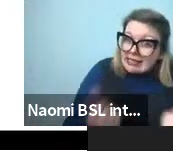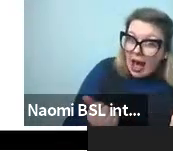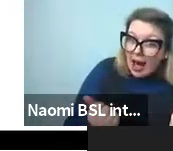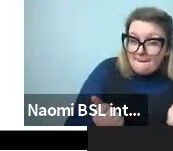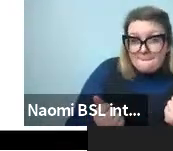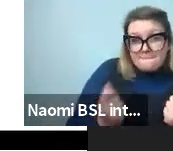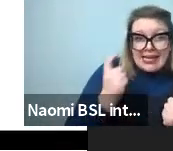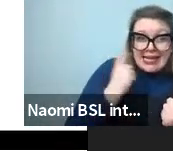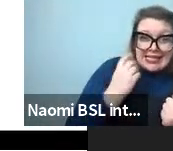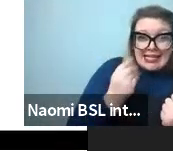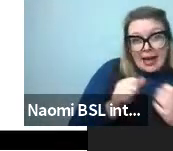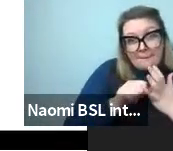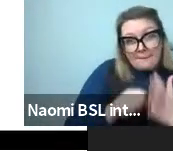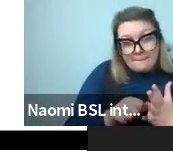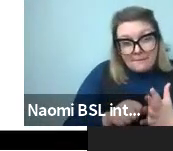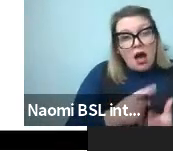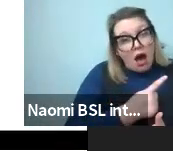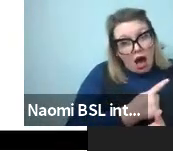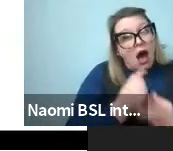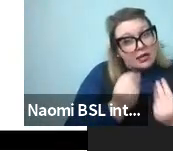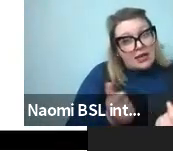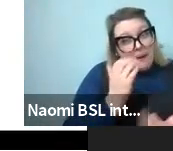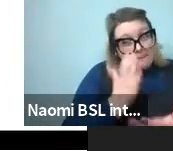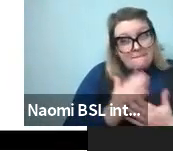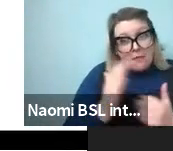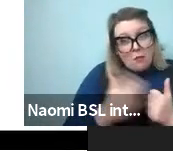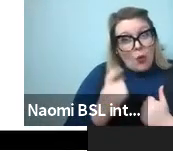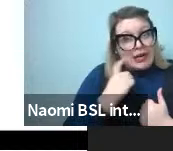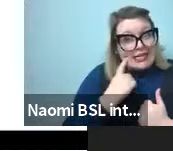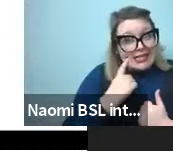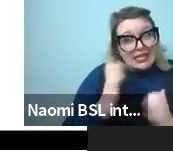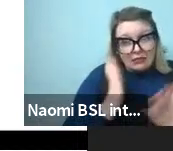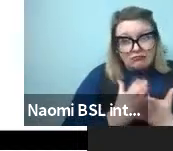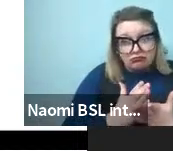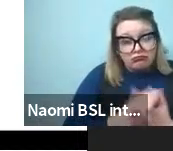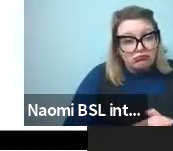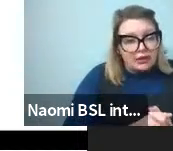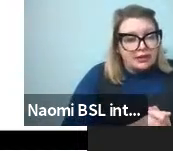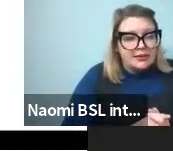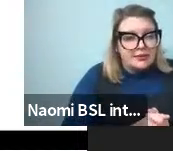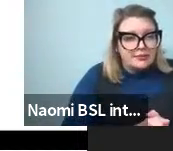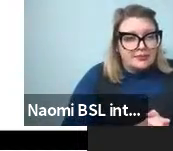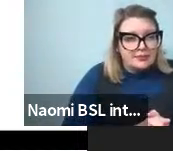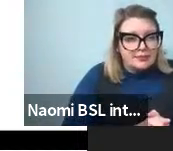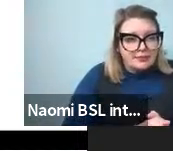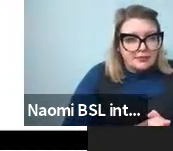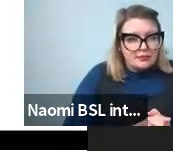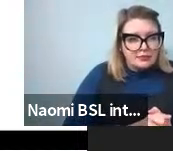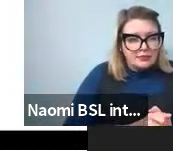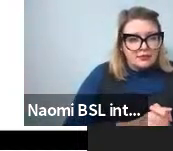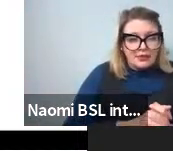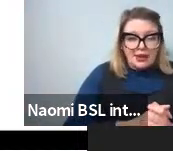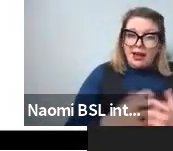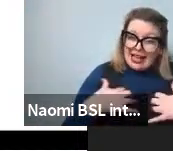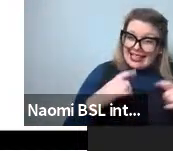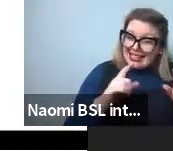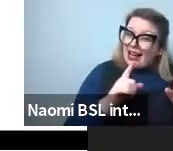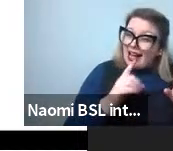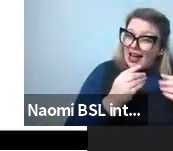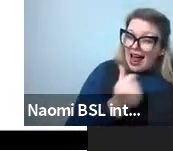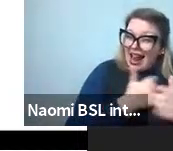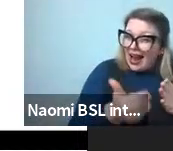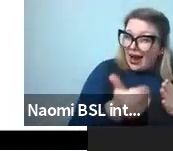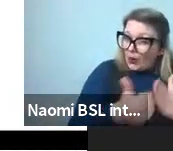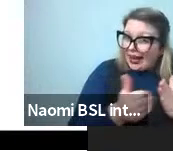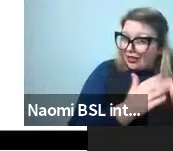others. And it turns out sure enough, some of them are easier to convey and not only are some easier to convey than others, but it's the same ones across languages that are easier to